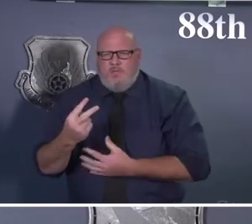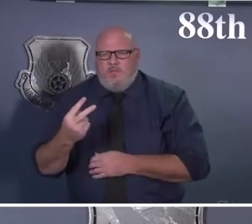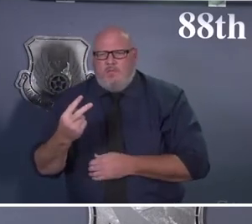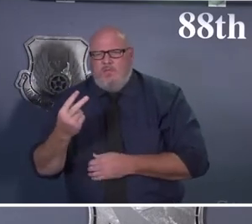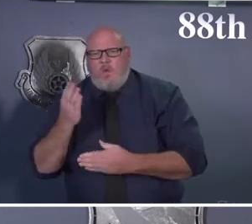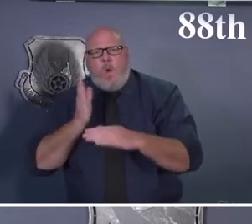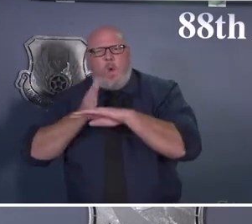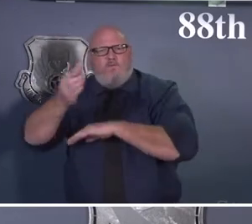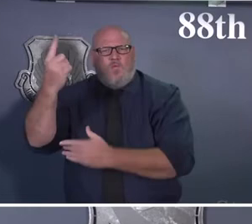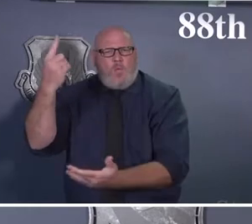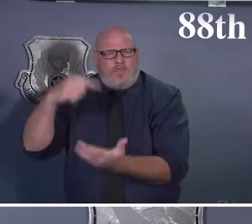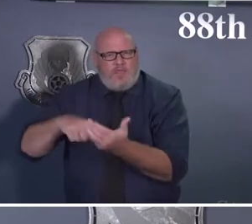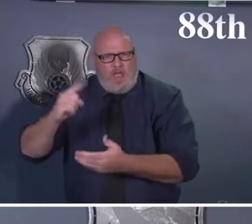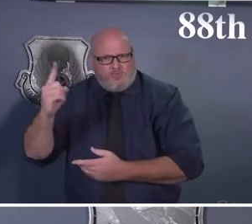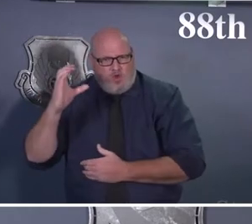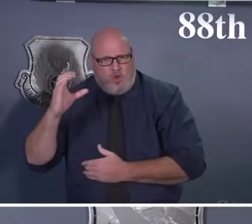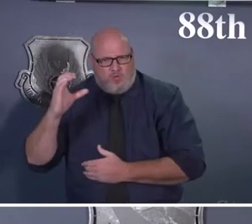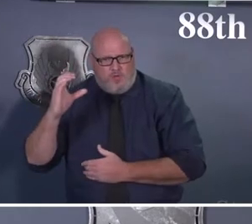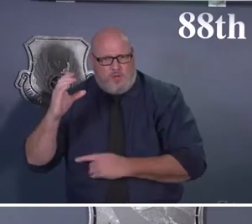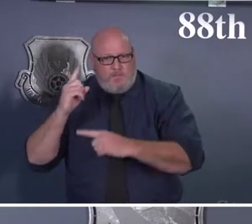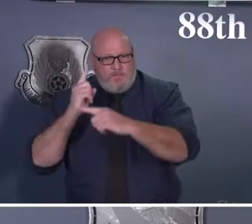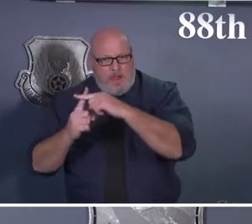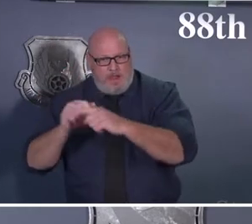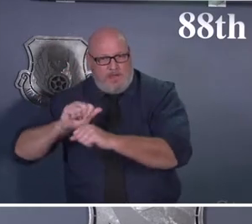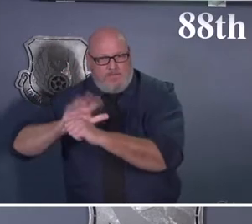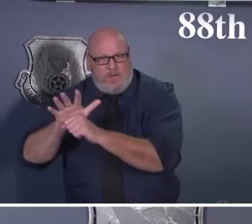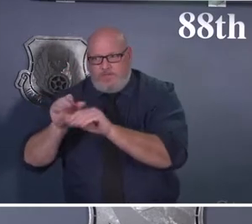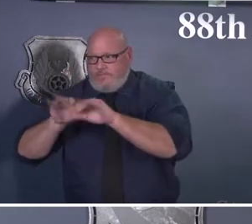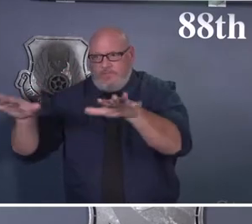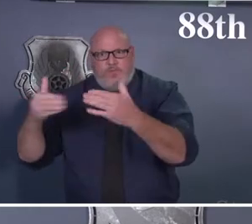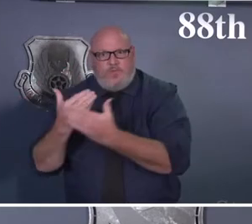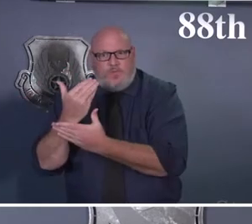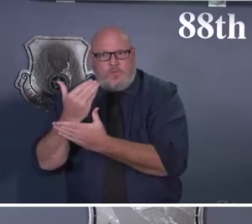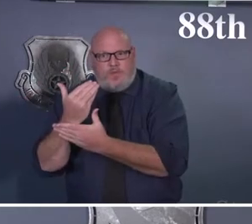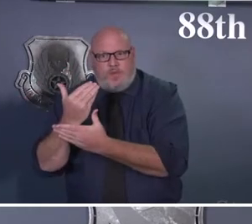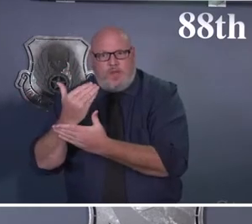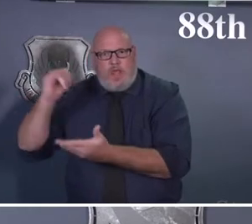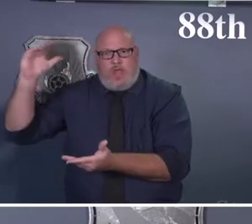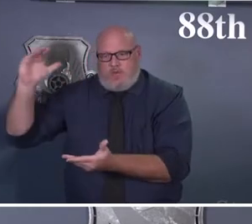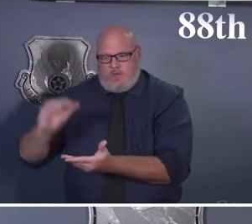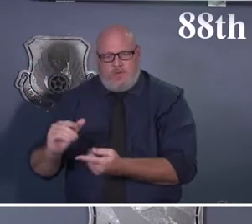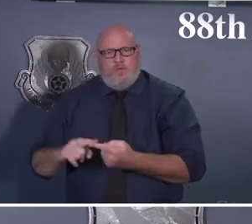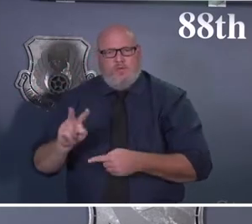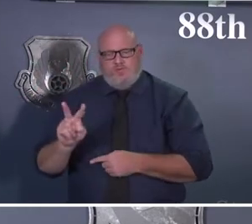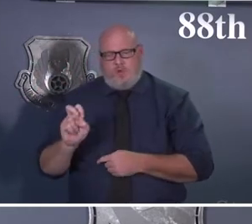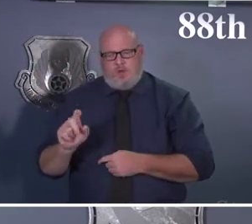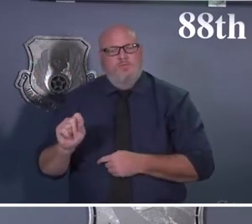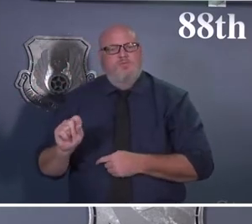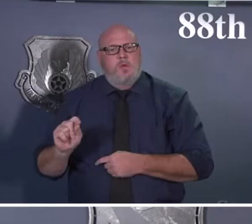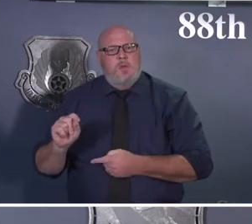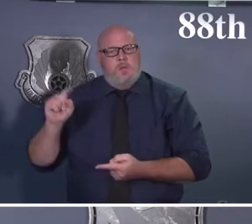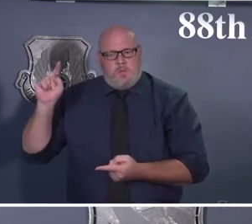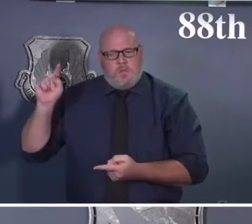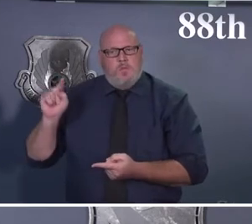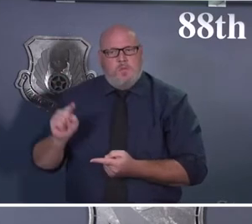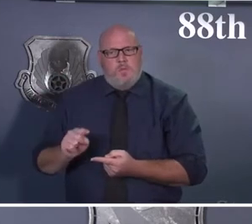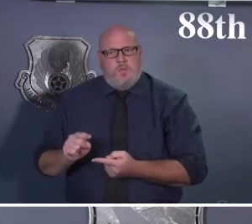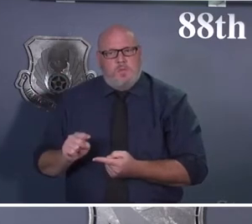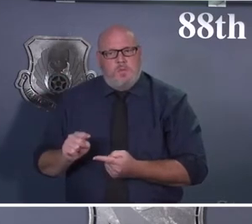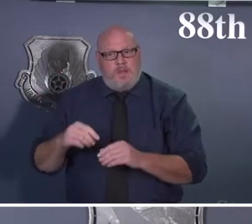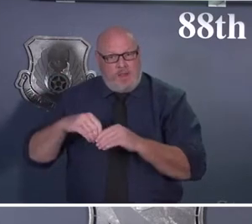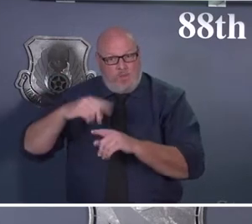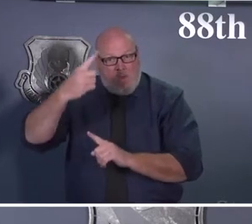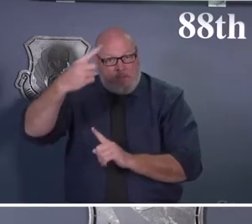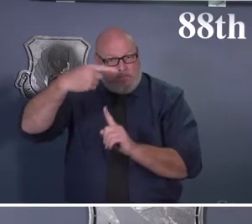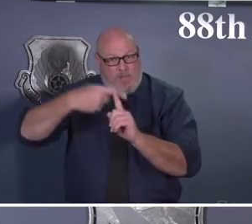line. Today, we're at about 220, right? Again, just a huge difference between where we were last month. More